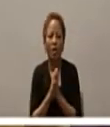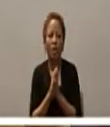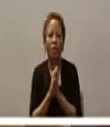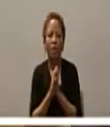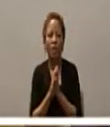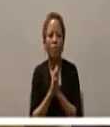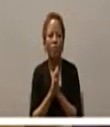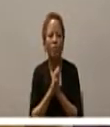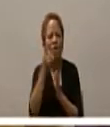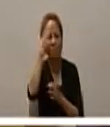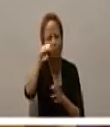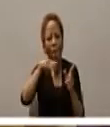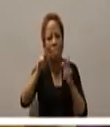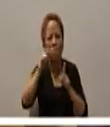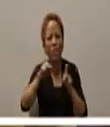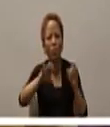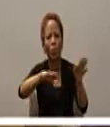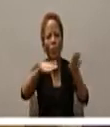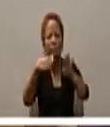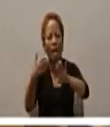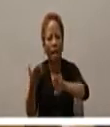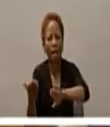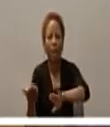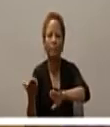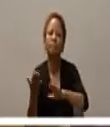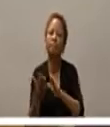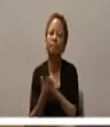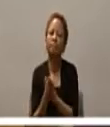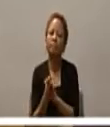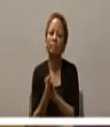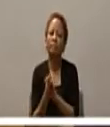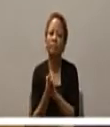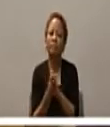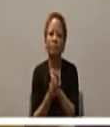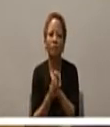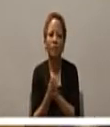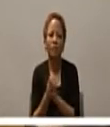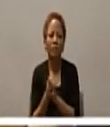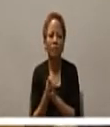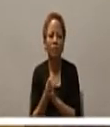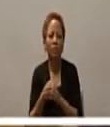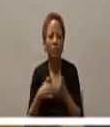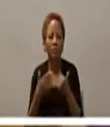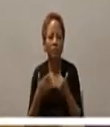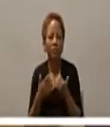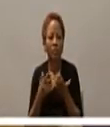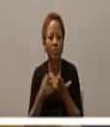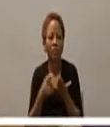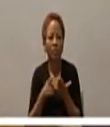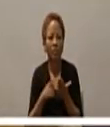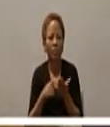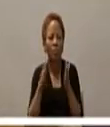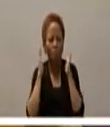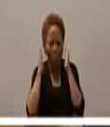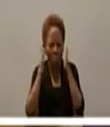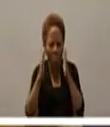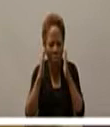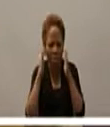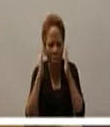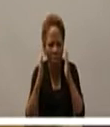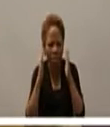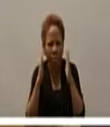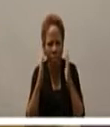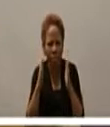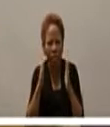and and if there's a pause and sometimes time constraints whatever we said we have to pay attention but